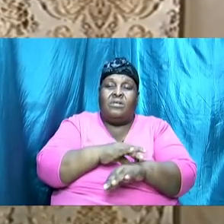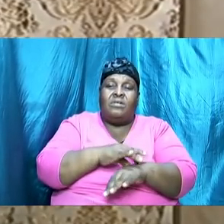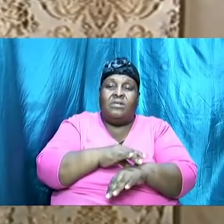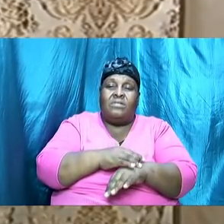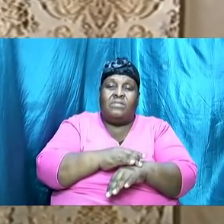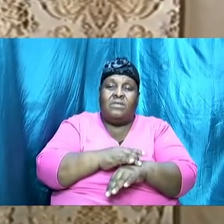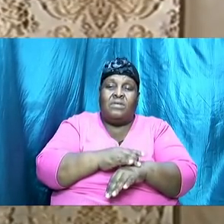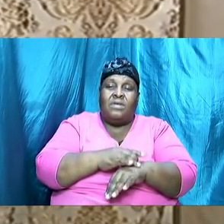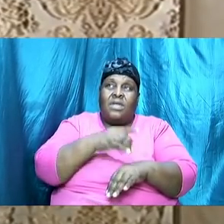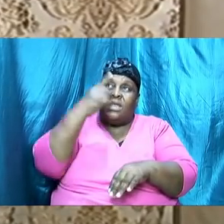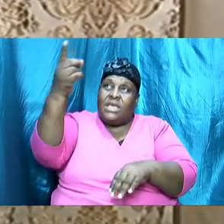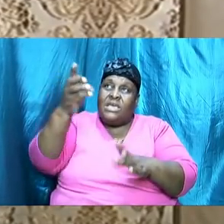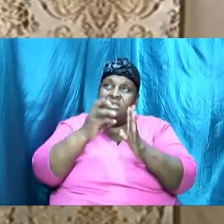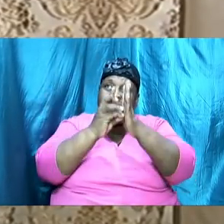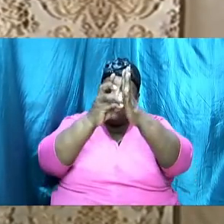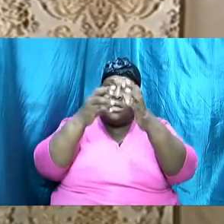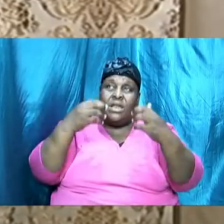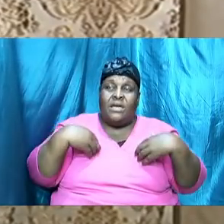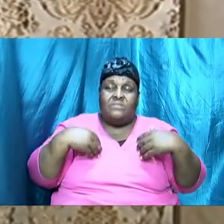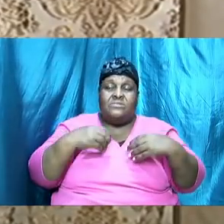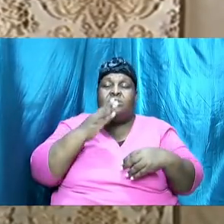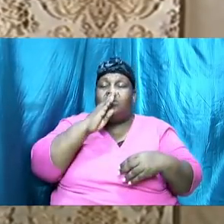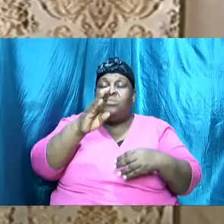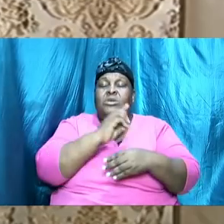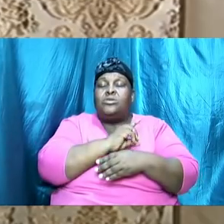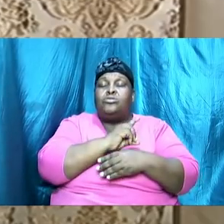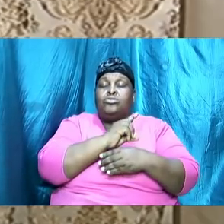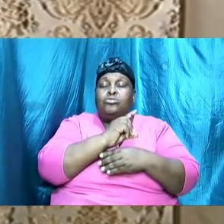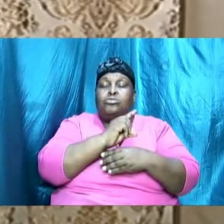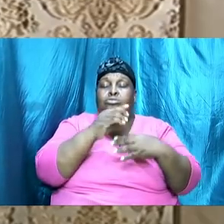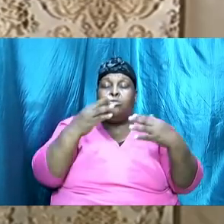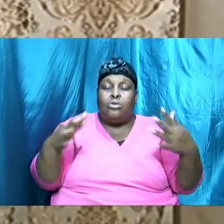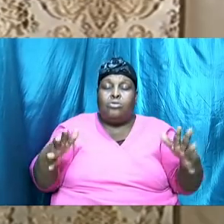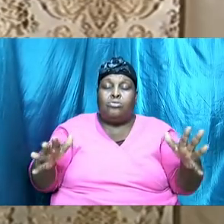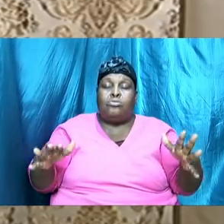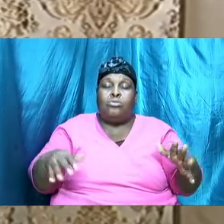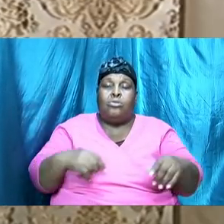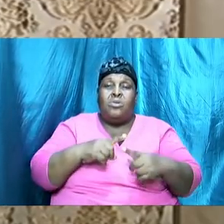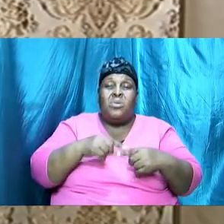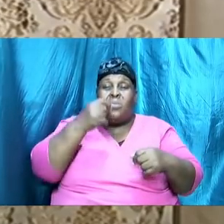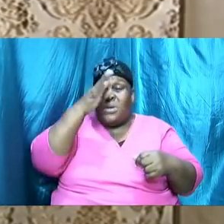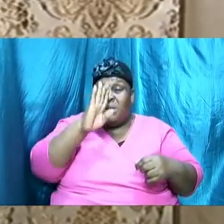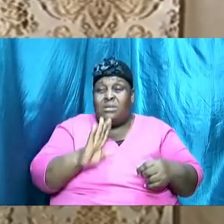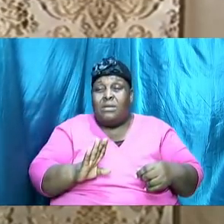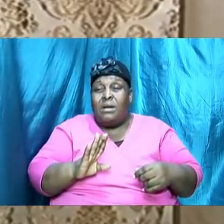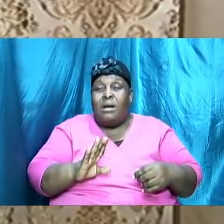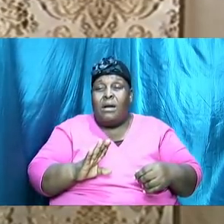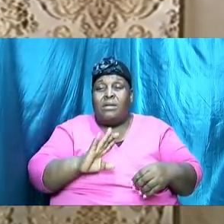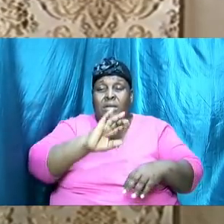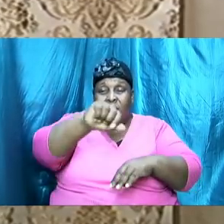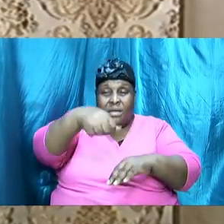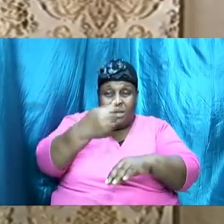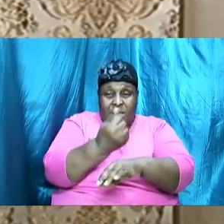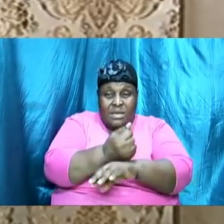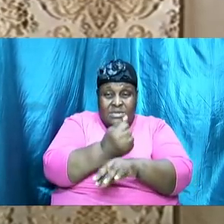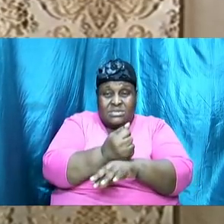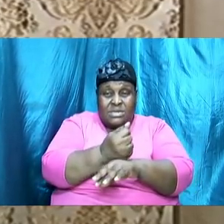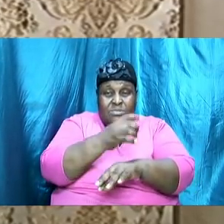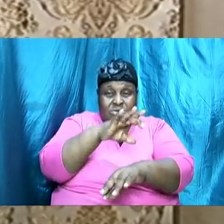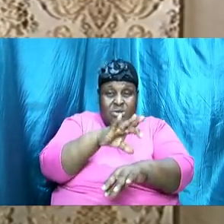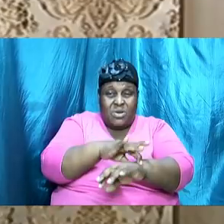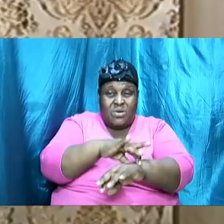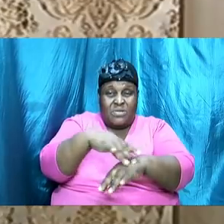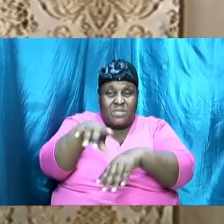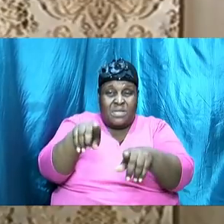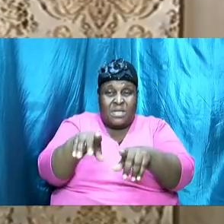done and it was done to religion and so when God now came and established the earth and the heavens